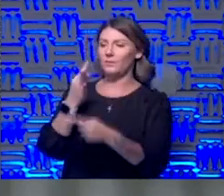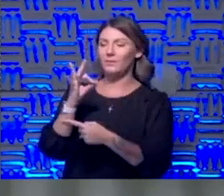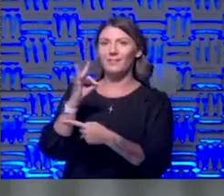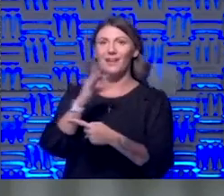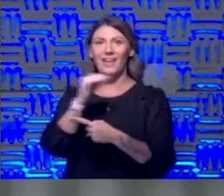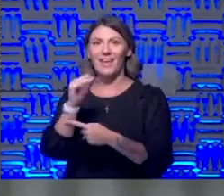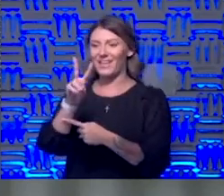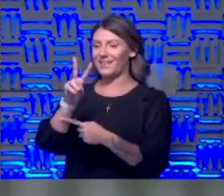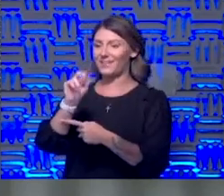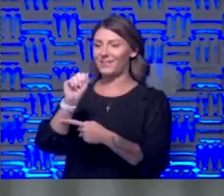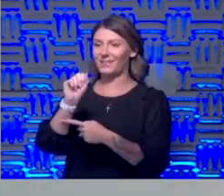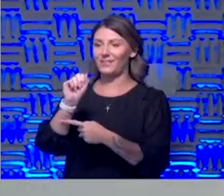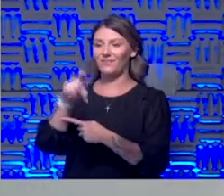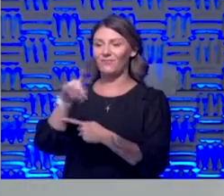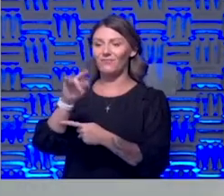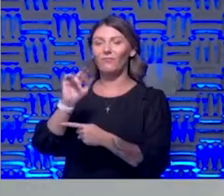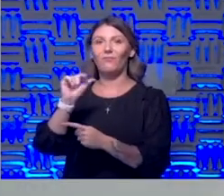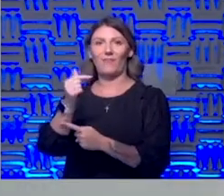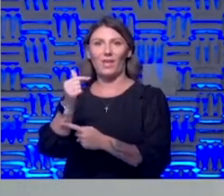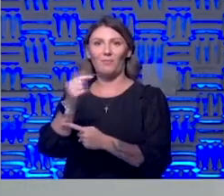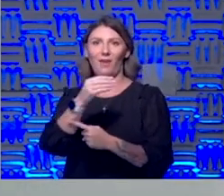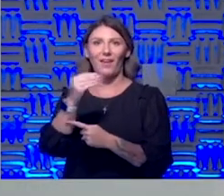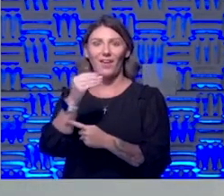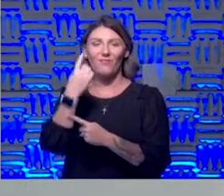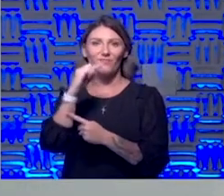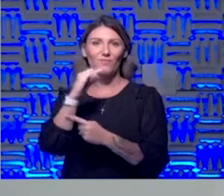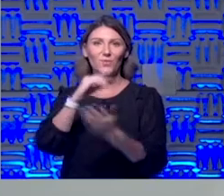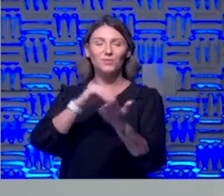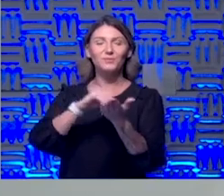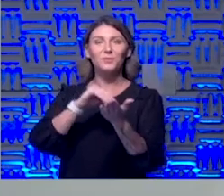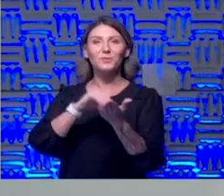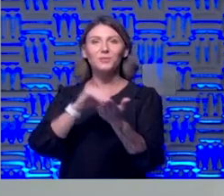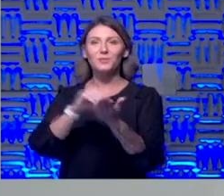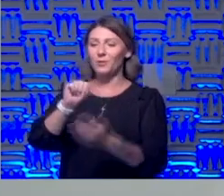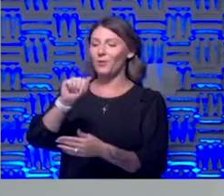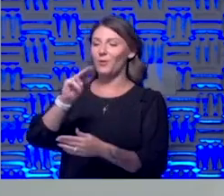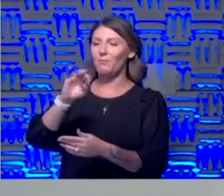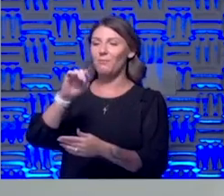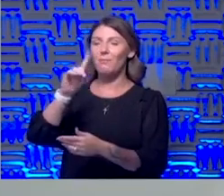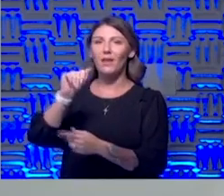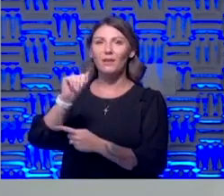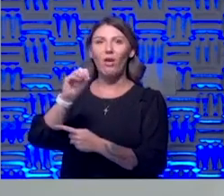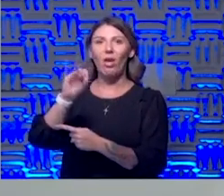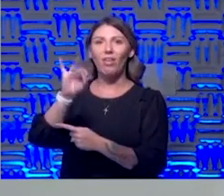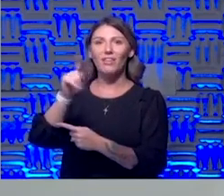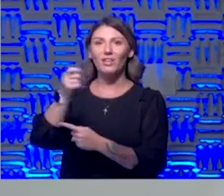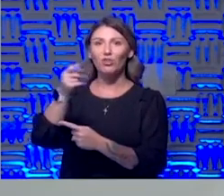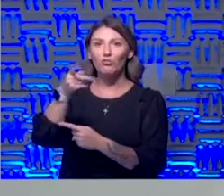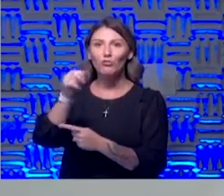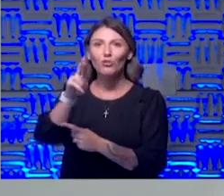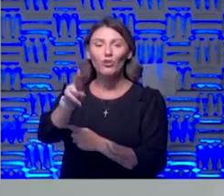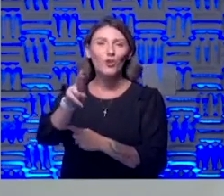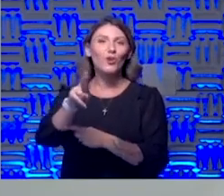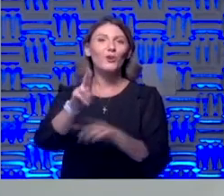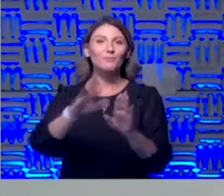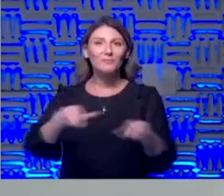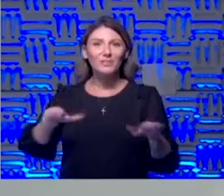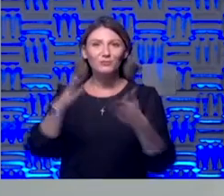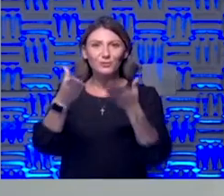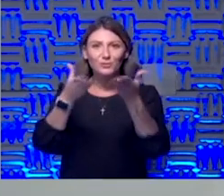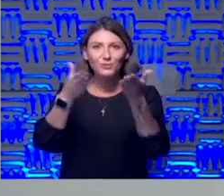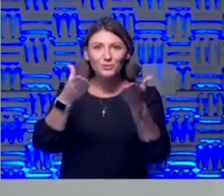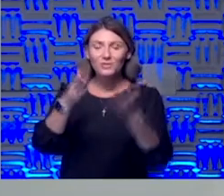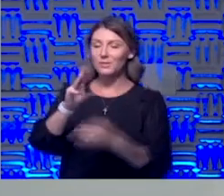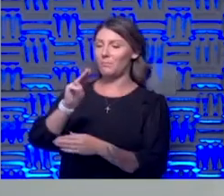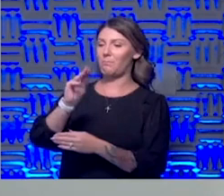In fact vaping is also in the wheelhouse for Dr. Amanda Ollinger. She is the Director of Pediatric Services at the University of Kansas Health System's